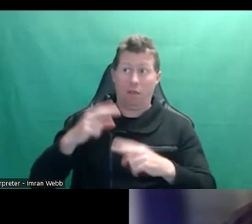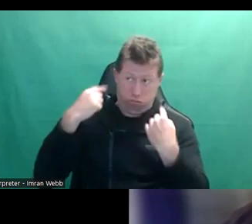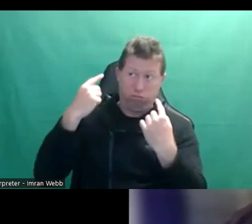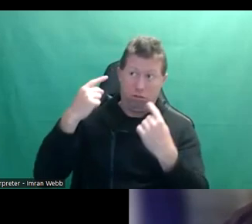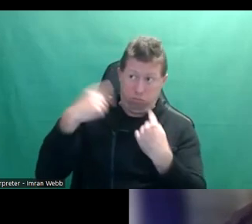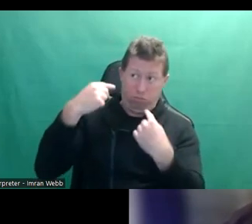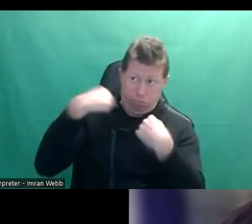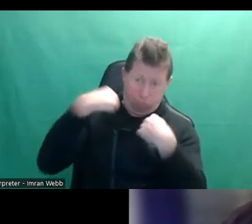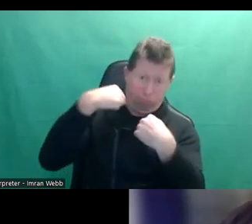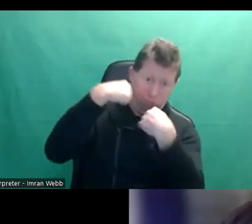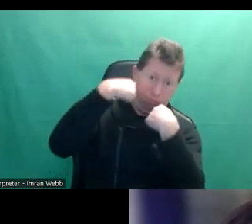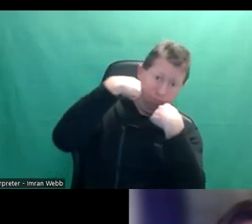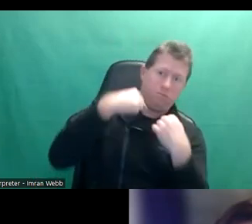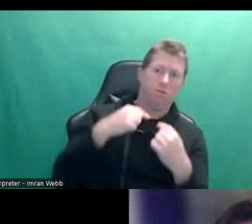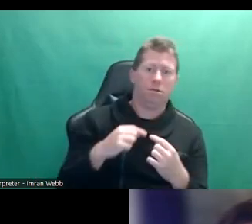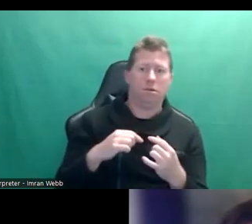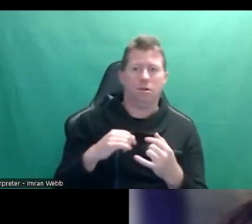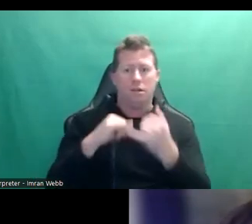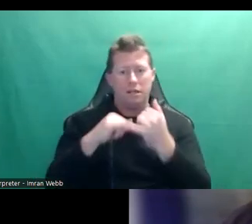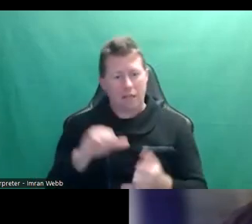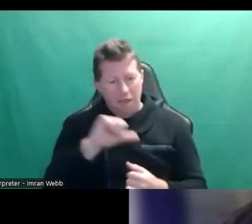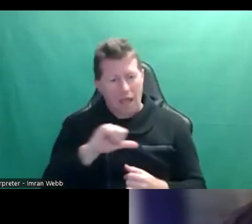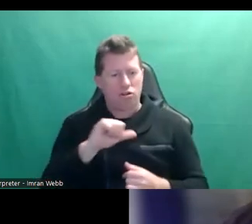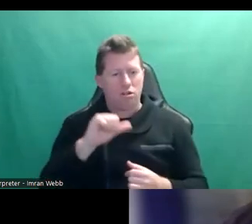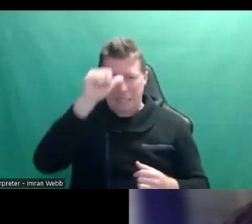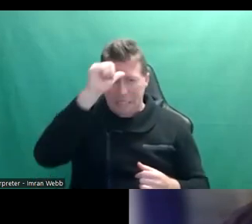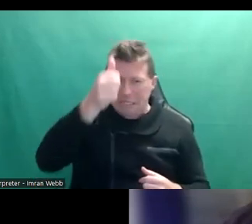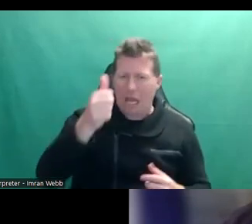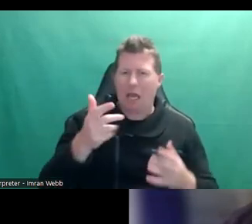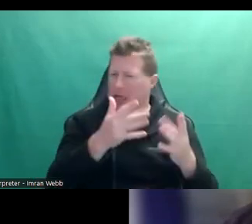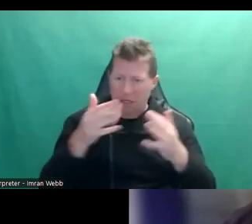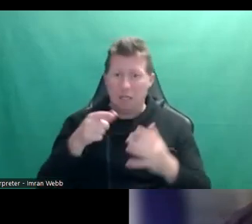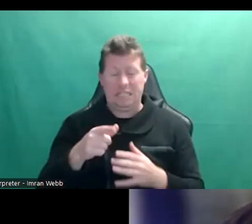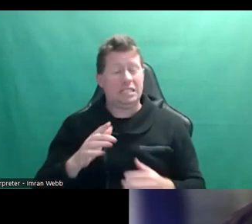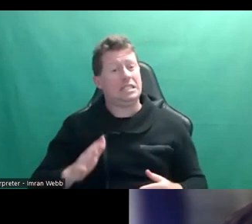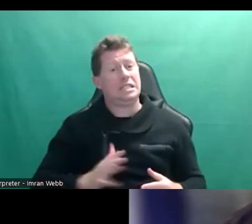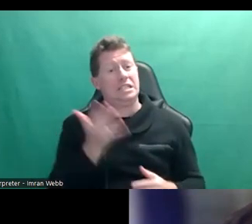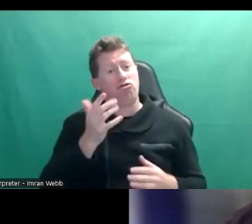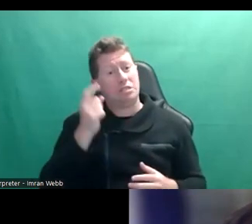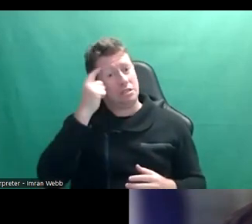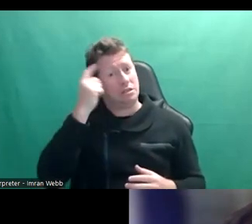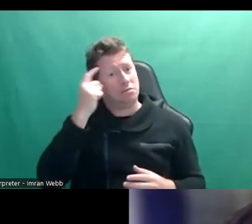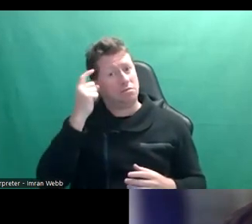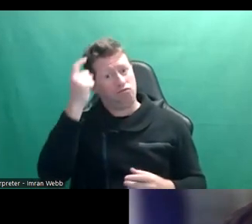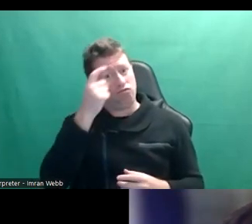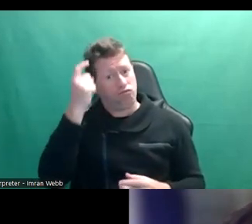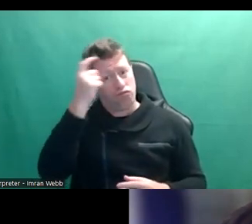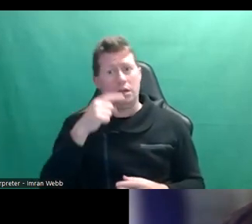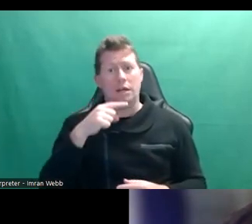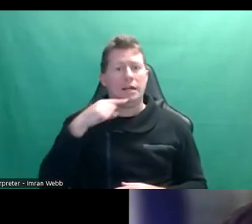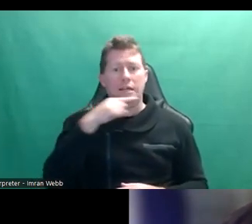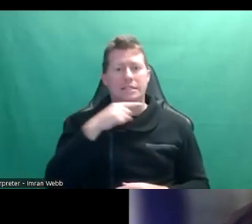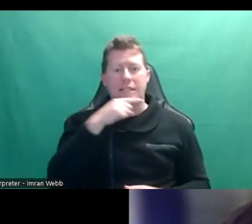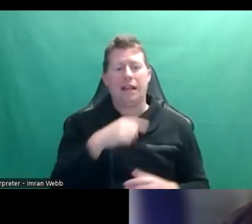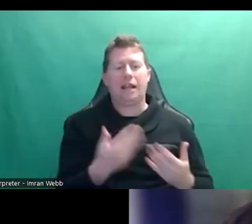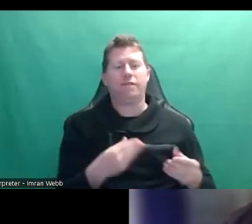told South Asian Indian. Um, and that, I think that's an interesting idea. Uh, I think the boys, the sons are given a little